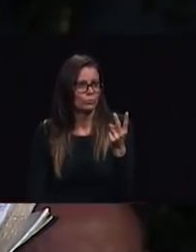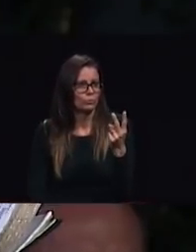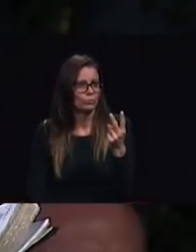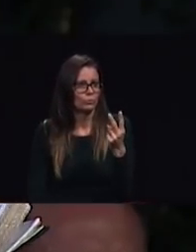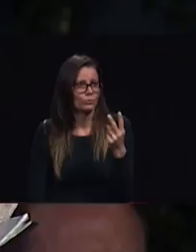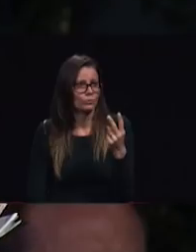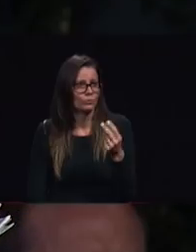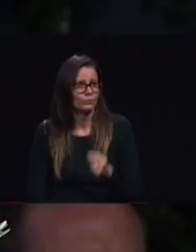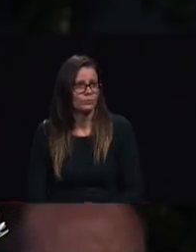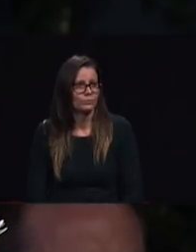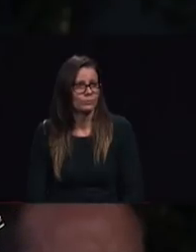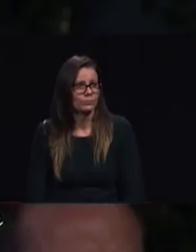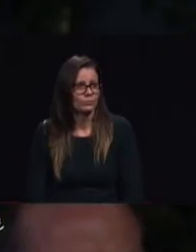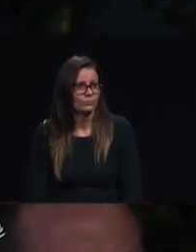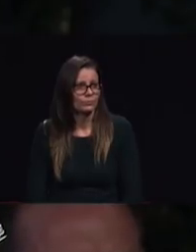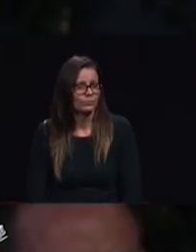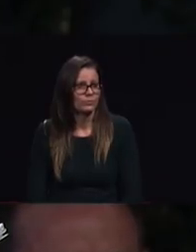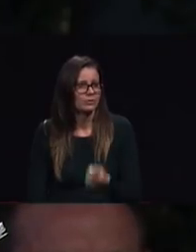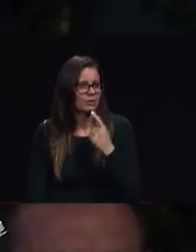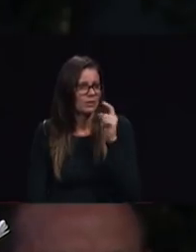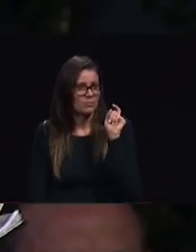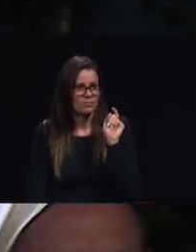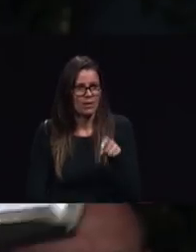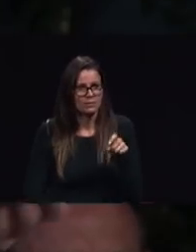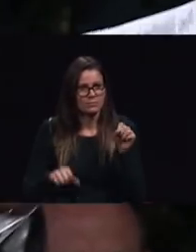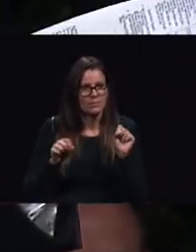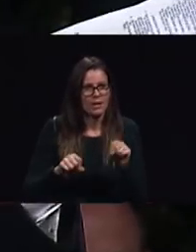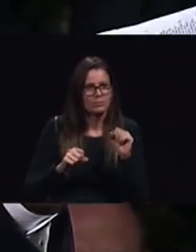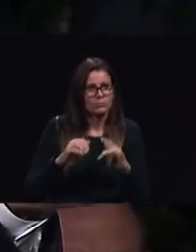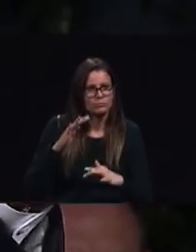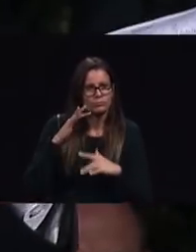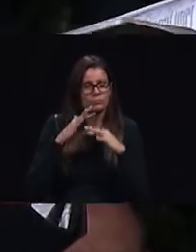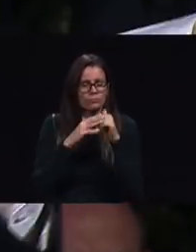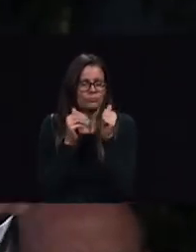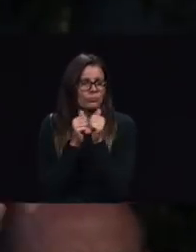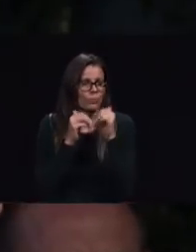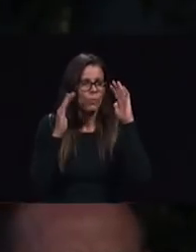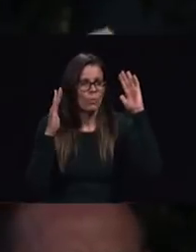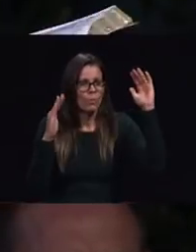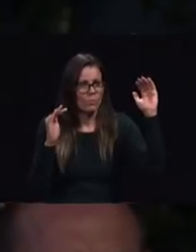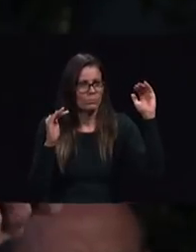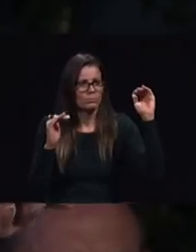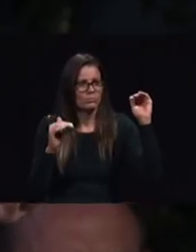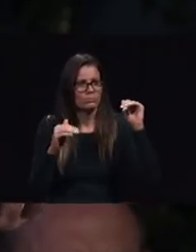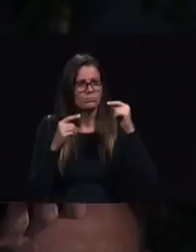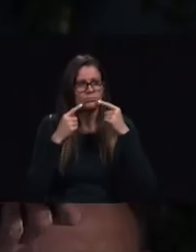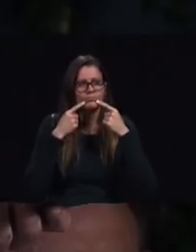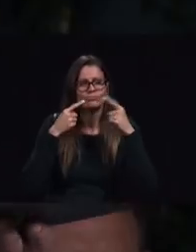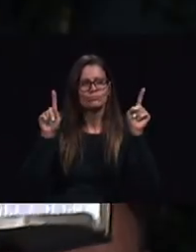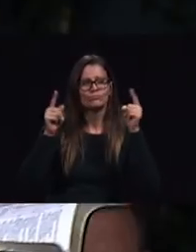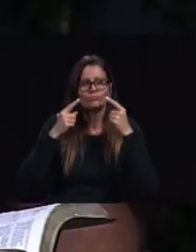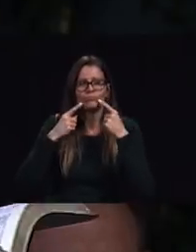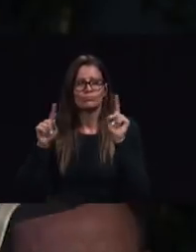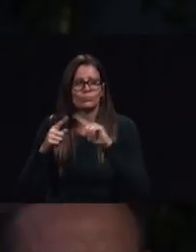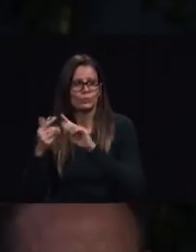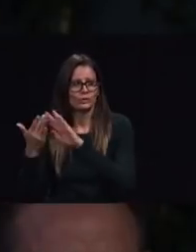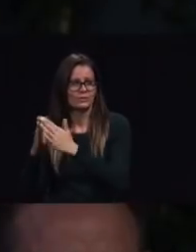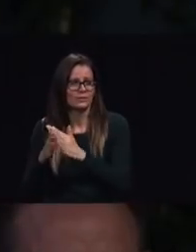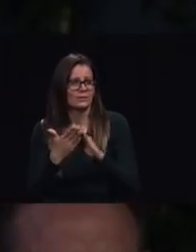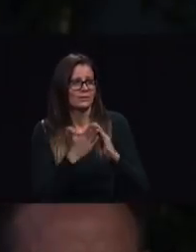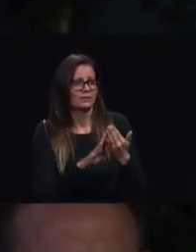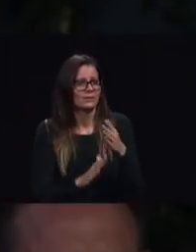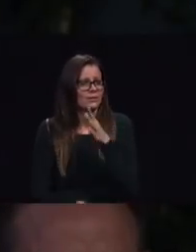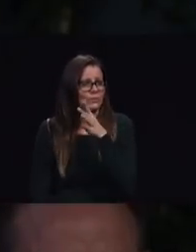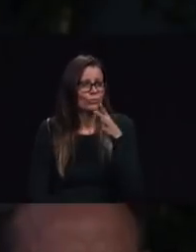and encouragement in the marvelous seventh day adventist message to be proclaimed to the cities and the rural areas of the world